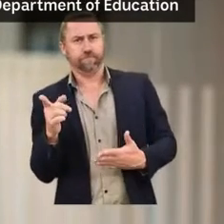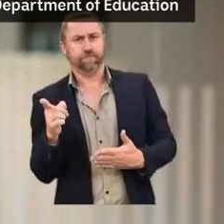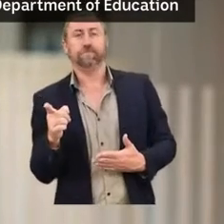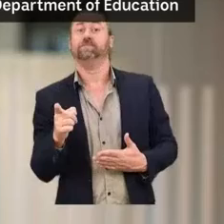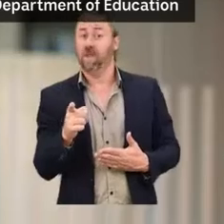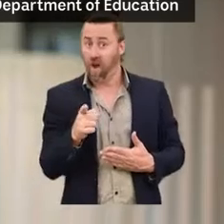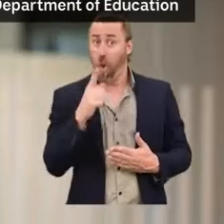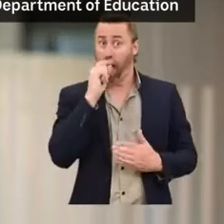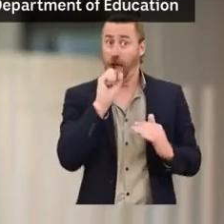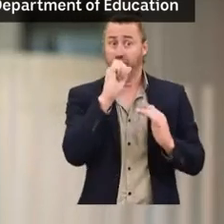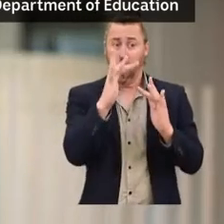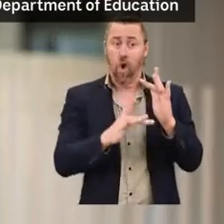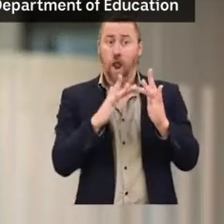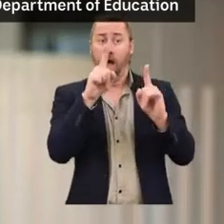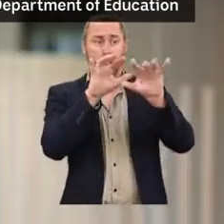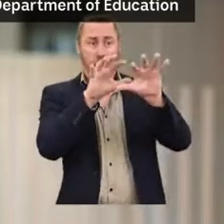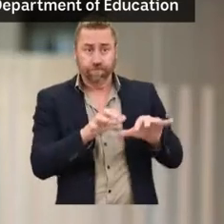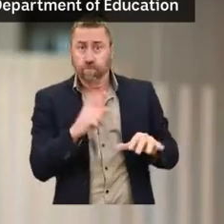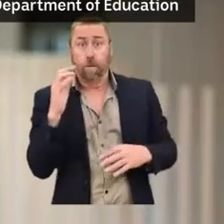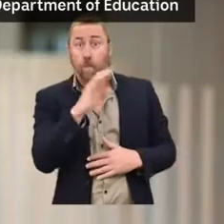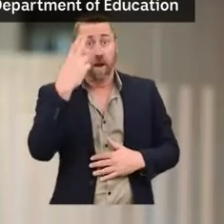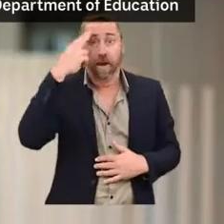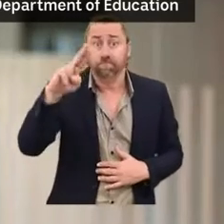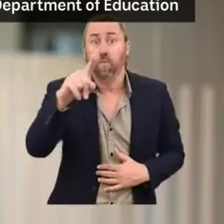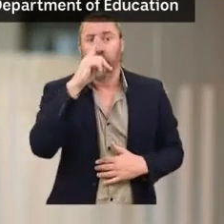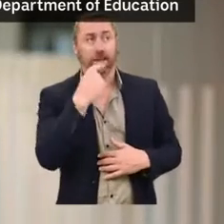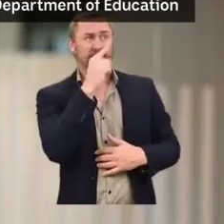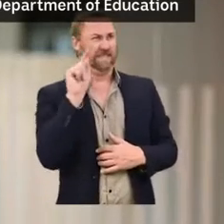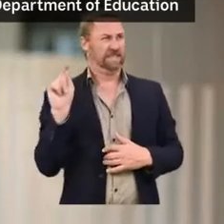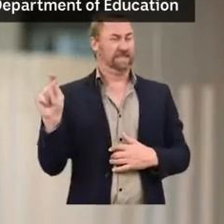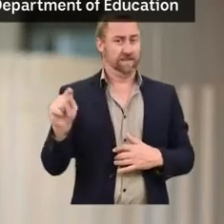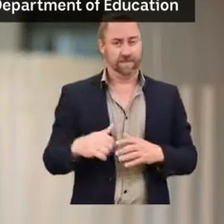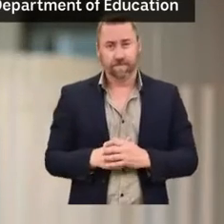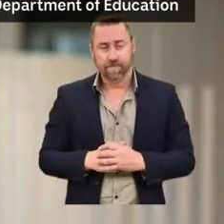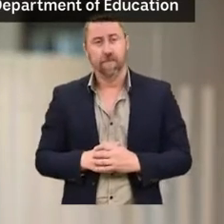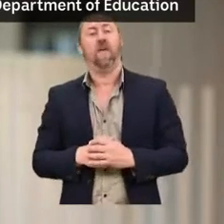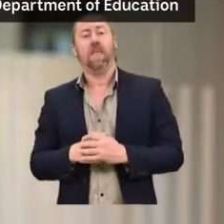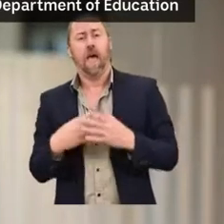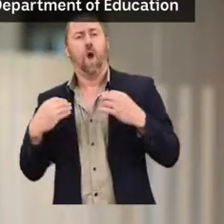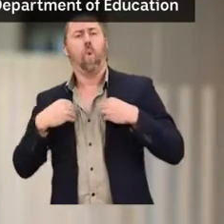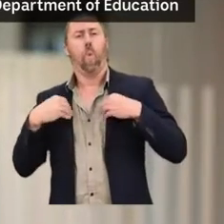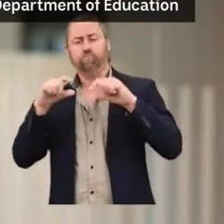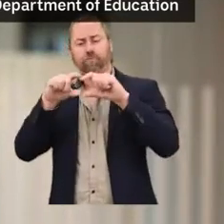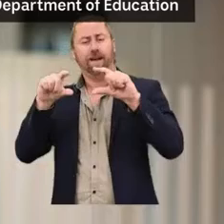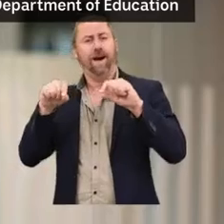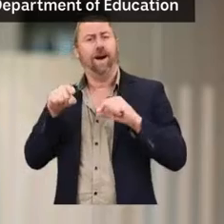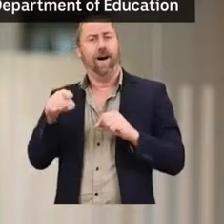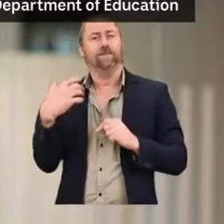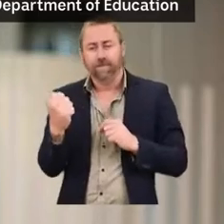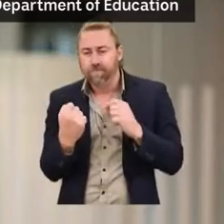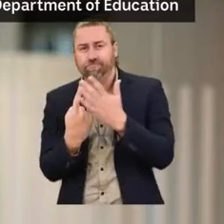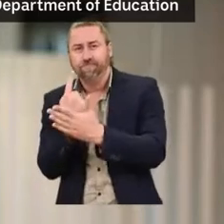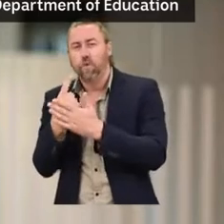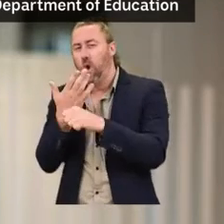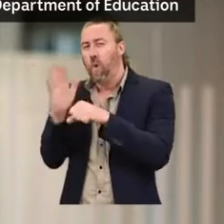online form so you can lodge a complaint anonymously. And next there's corporate card reform, which includes strength and